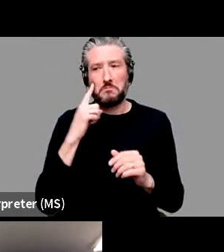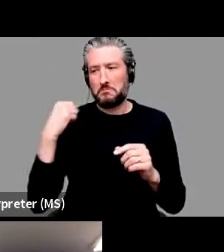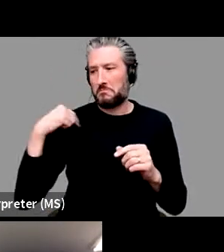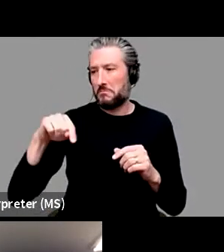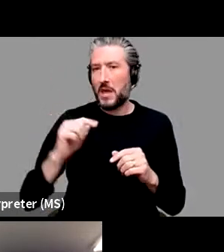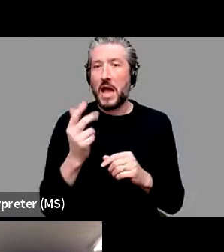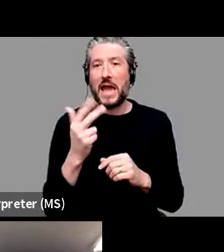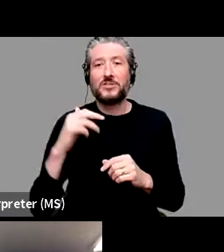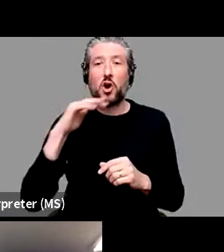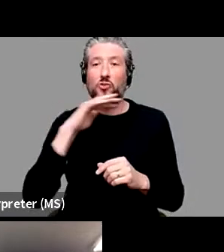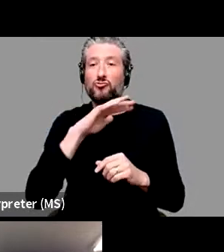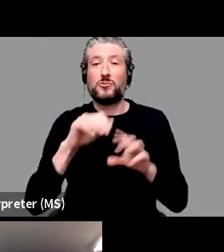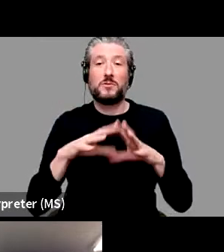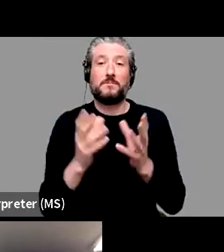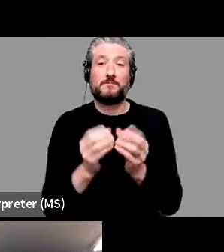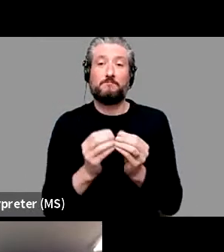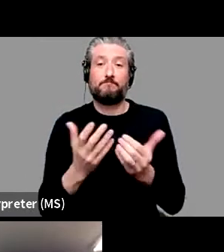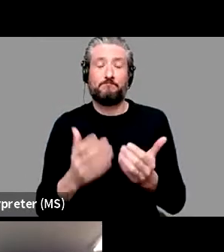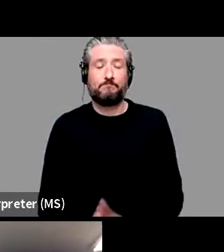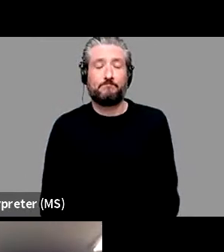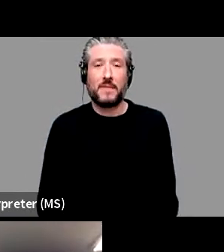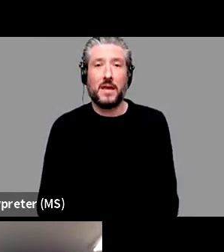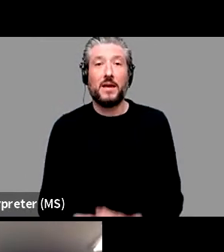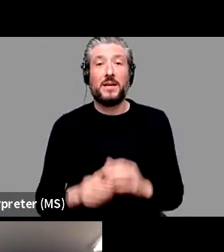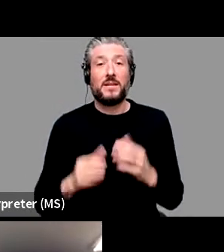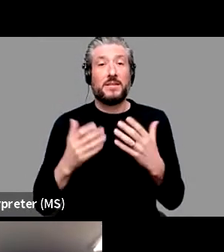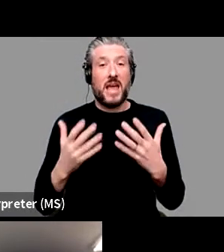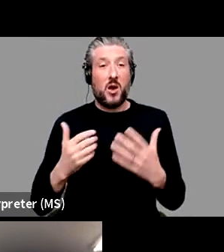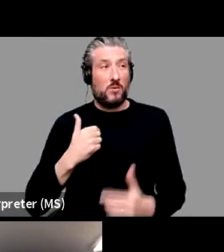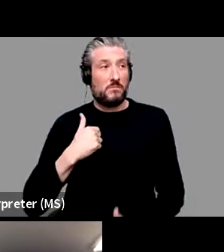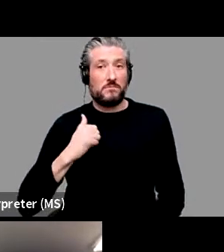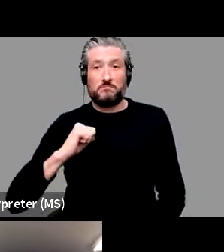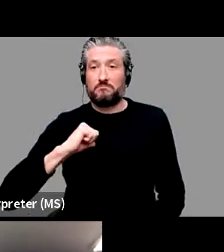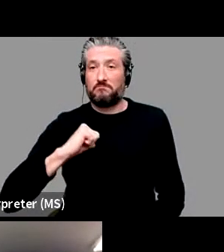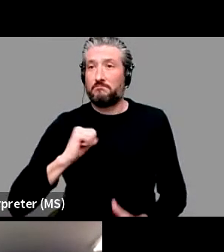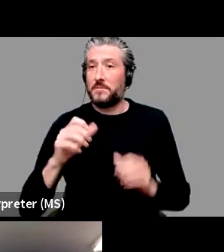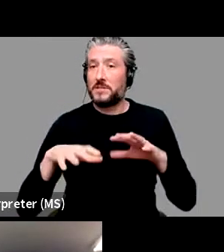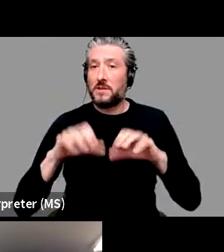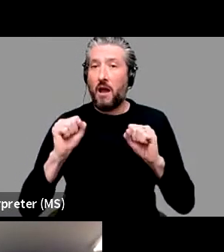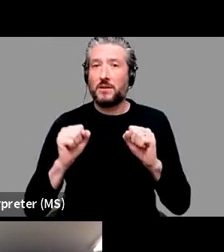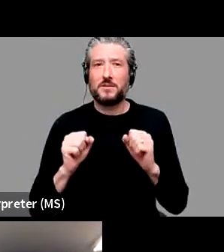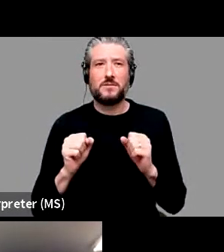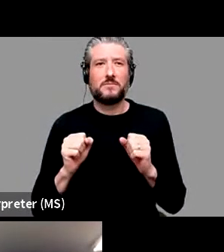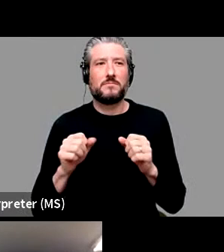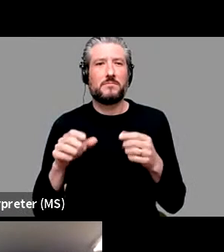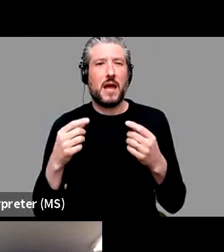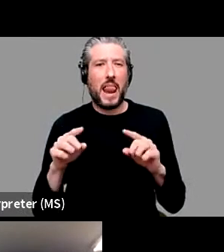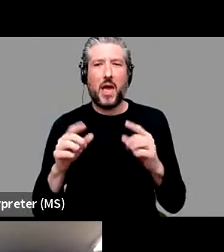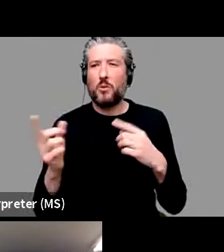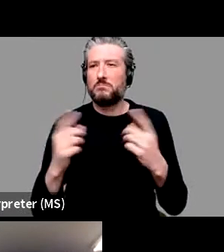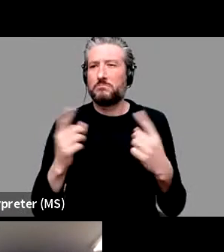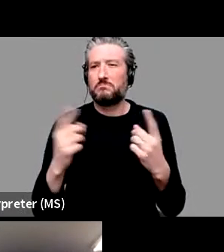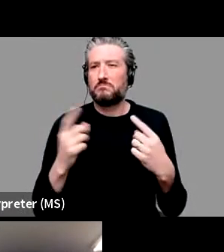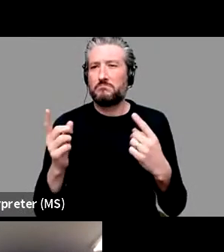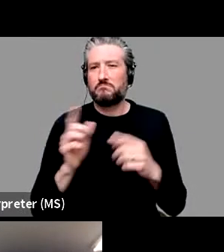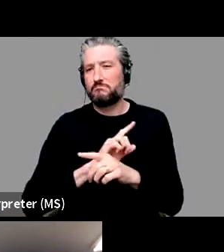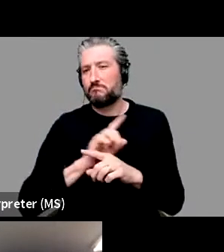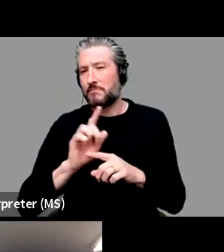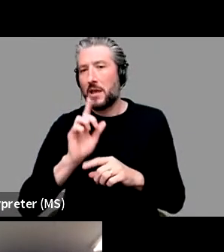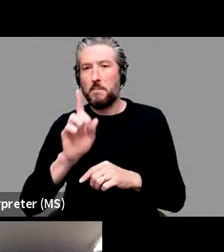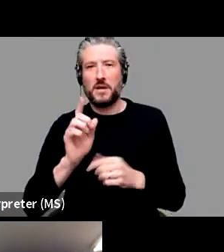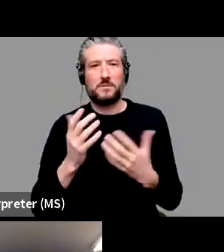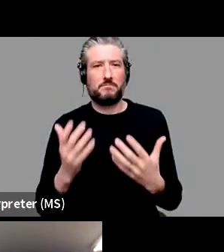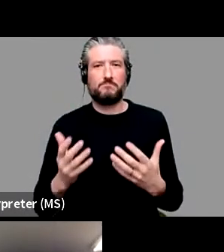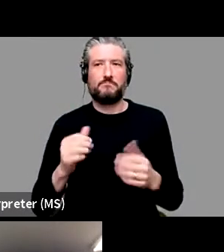I'm going to get started and then, you know, as people come in, you know, we will just keep going here. We'd like to kind of get get going here on time just so we